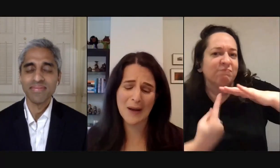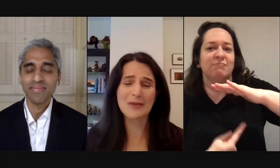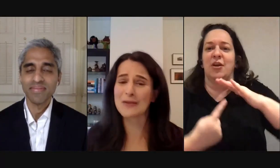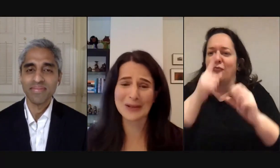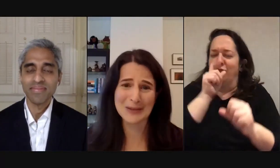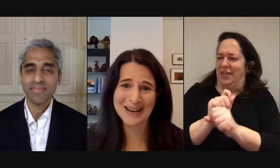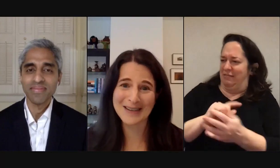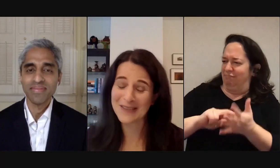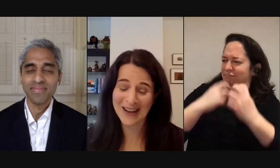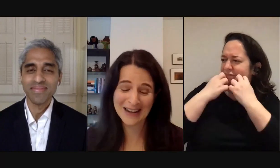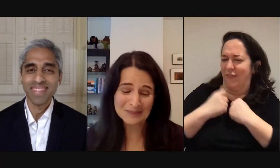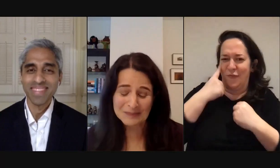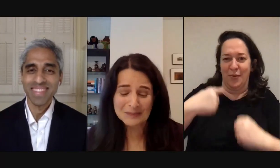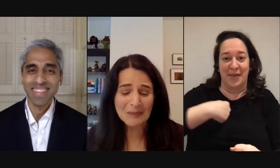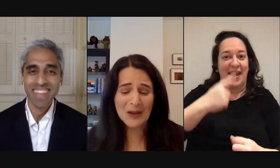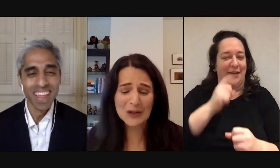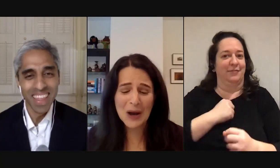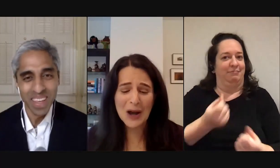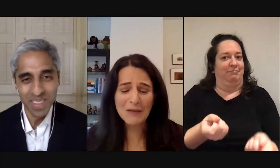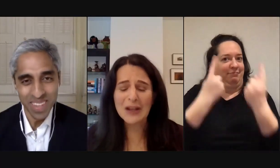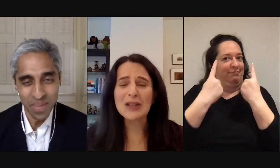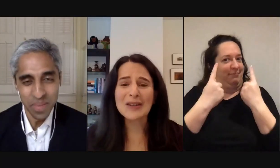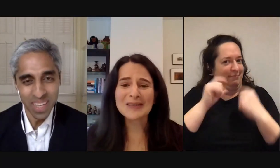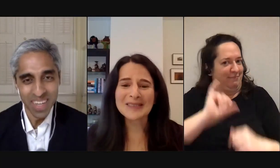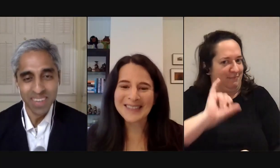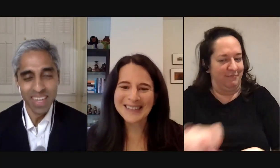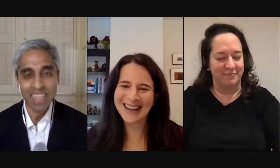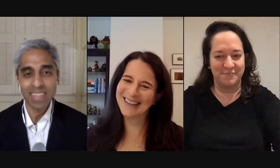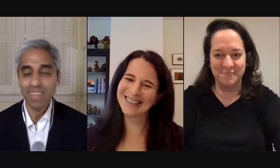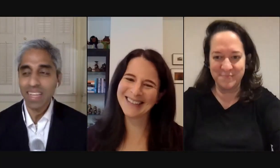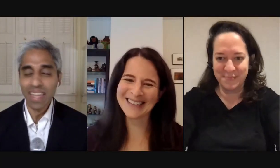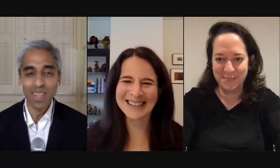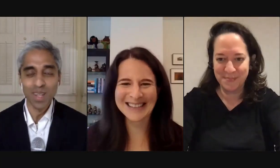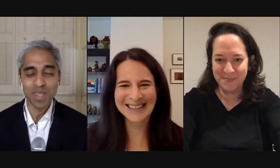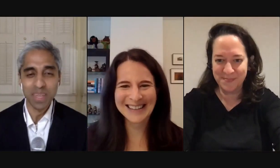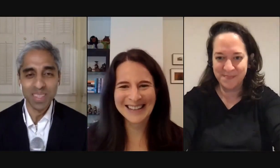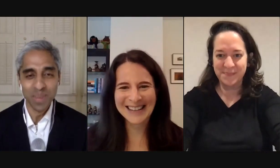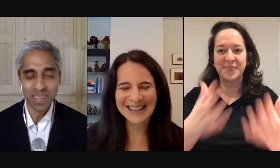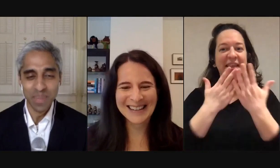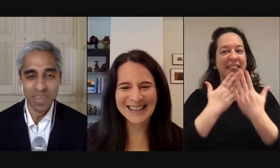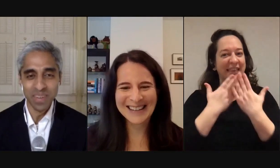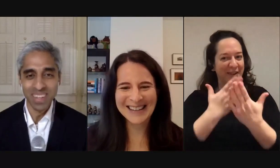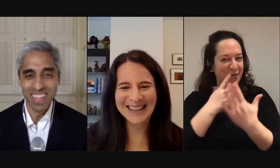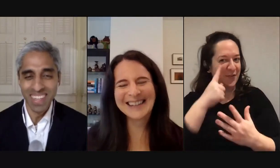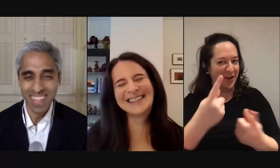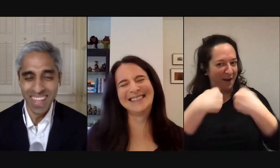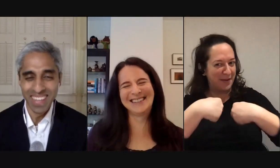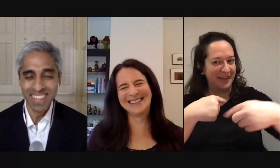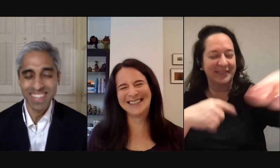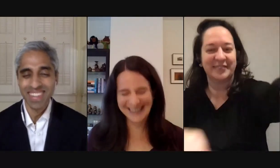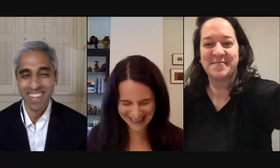so I'm thrilled to be here Vivek. thank you Sarah for being here and indulging me in this way as my dear friend.